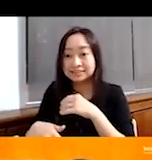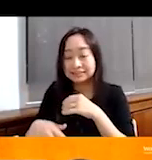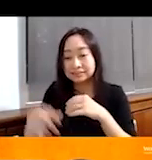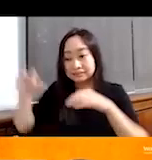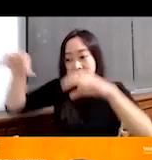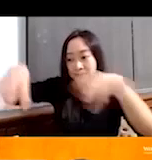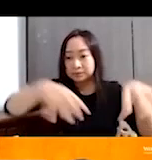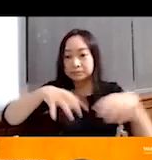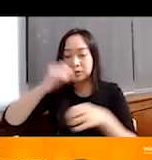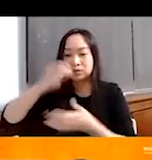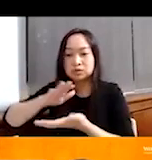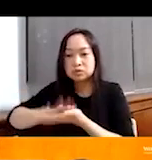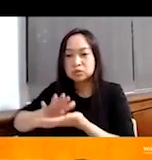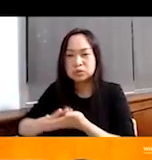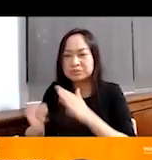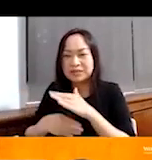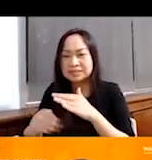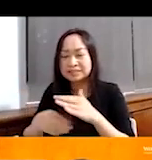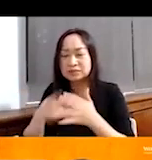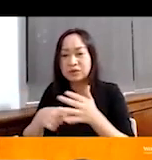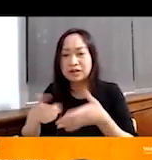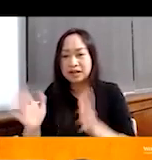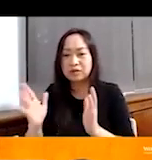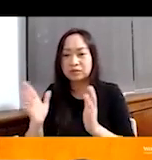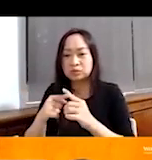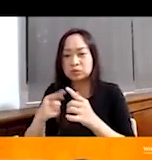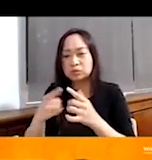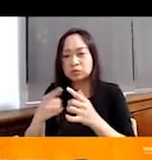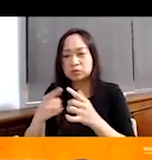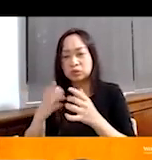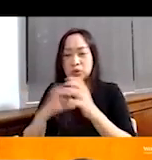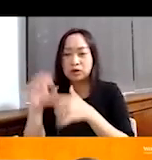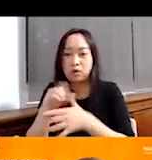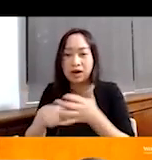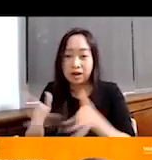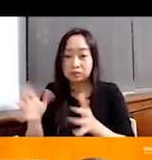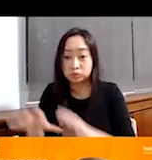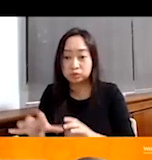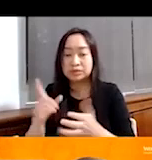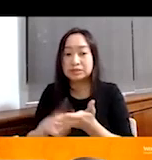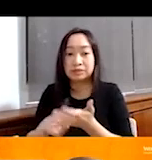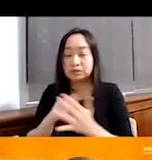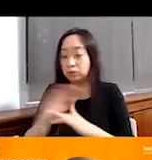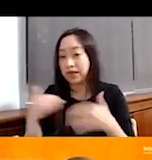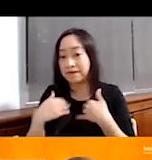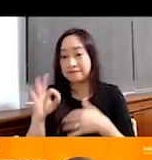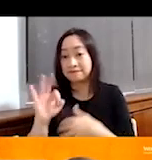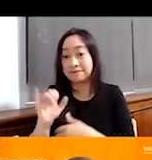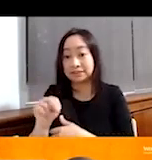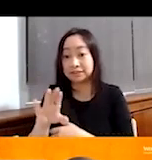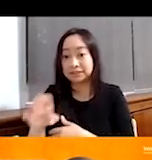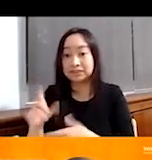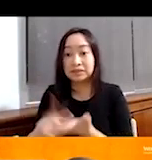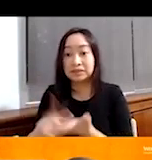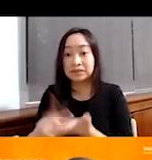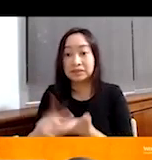Schools are just so basic and what they're allowed to construct and what they're, what they're allowed. Sometimes they don't have fences, and there's wild animals in